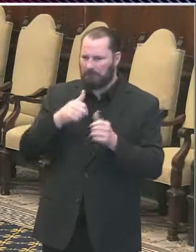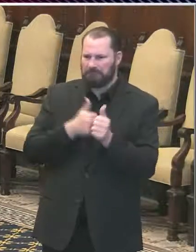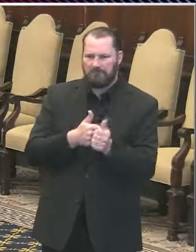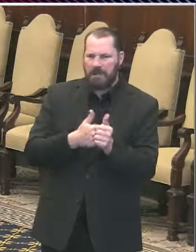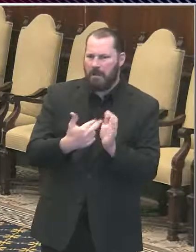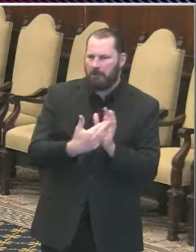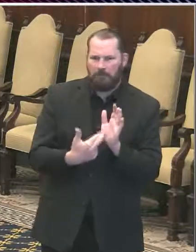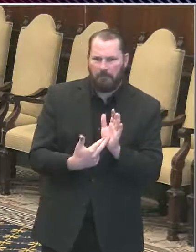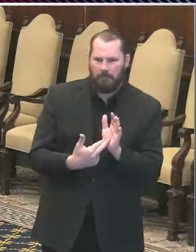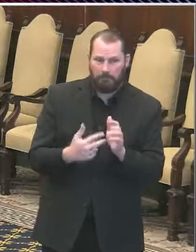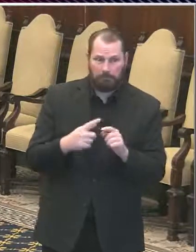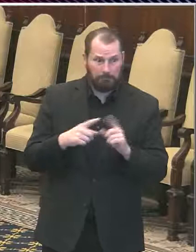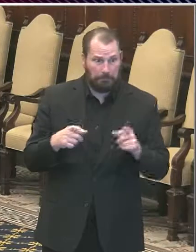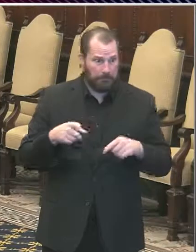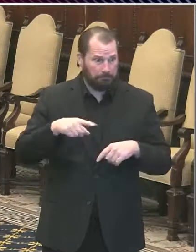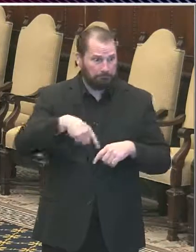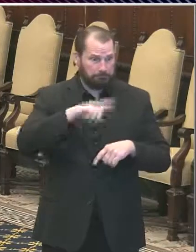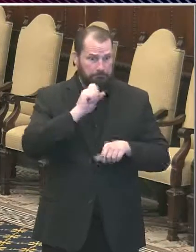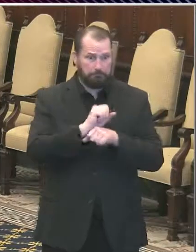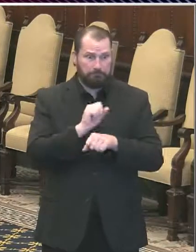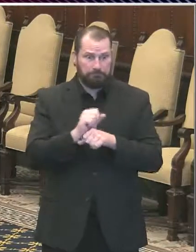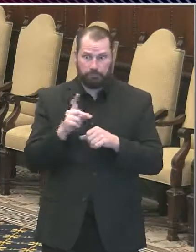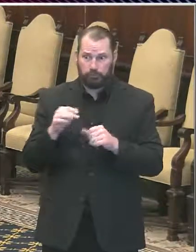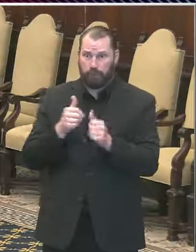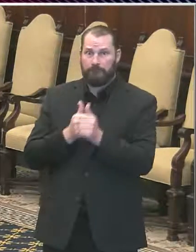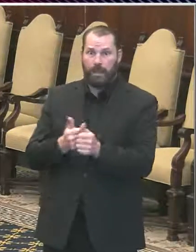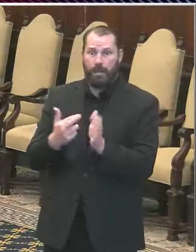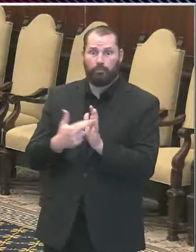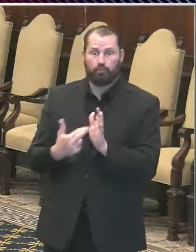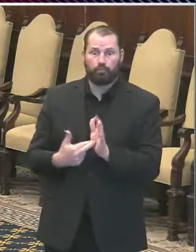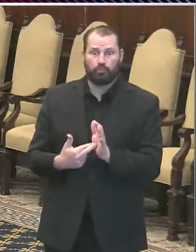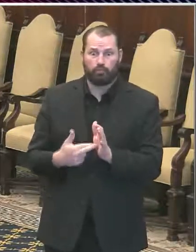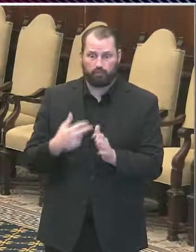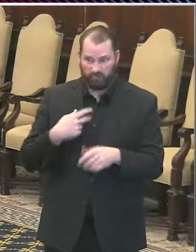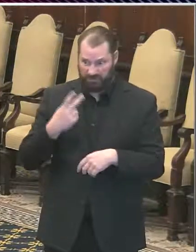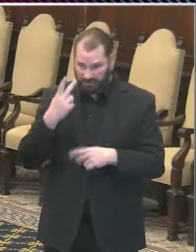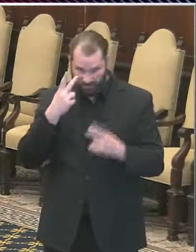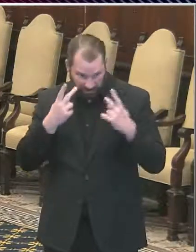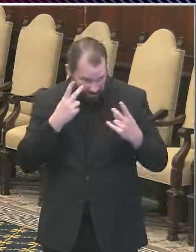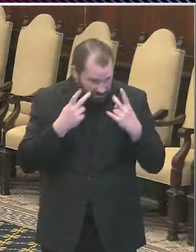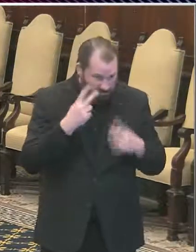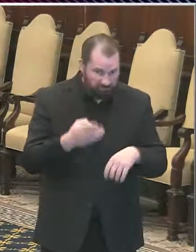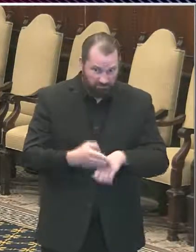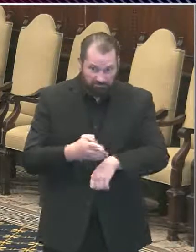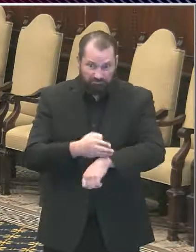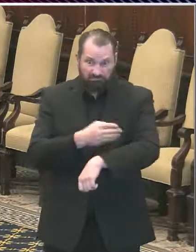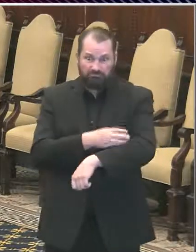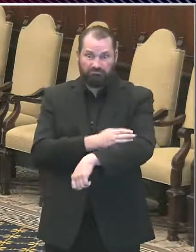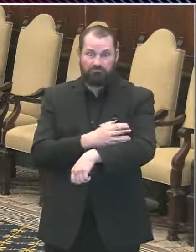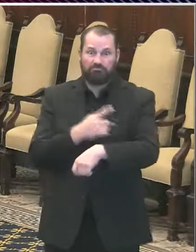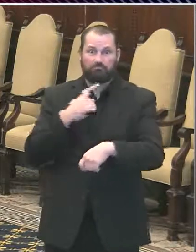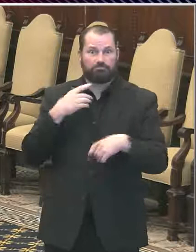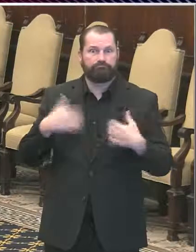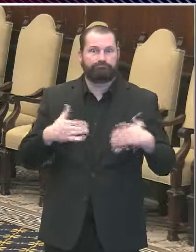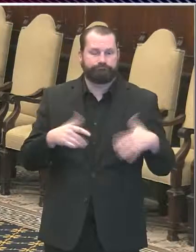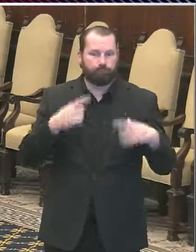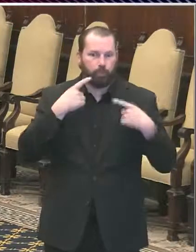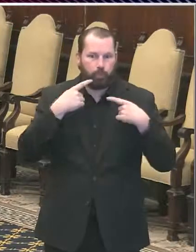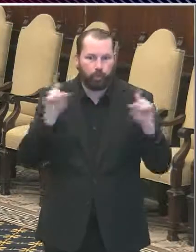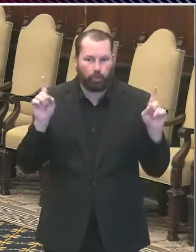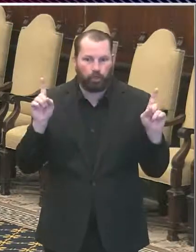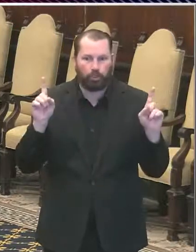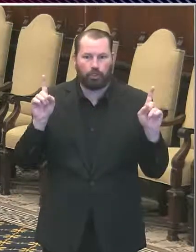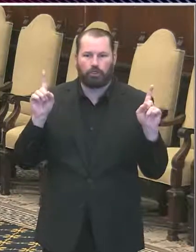And the success we're seeing as far as the case counts going down every day is a sign that it's working. People in Philadelphia are clearly being